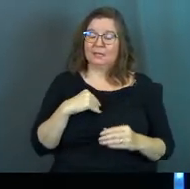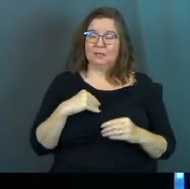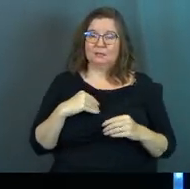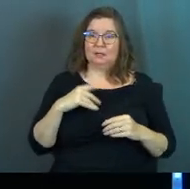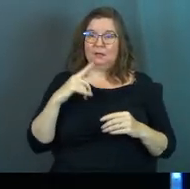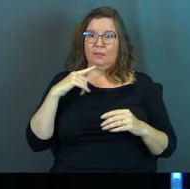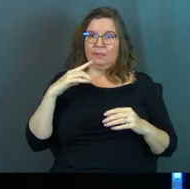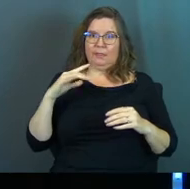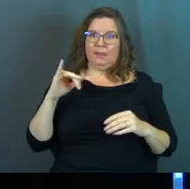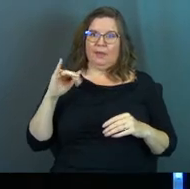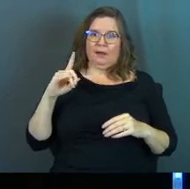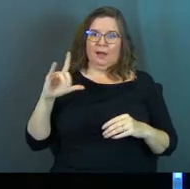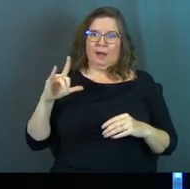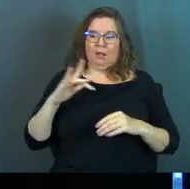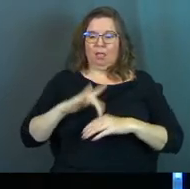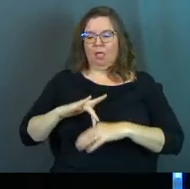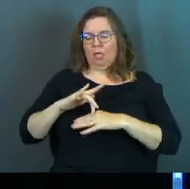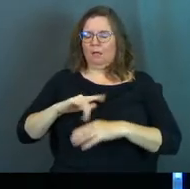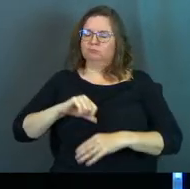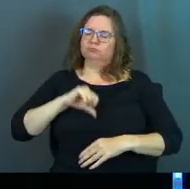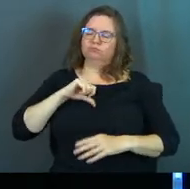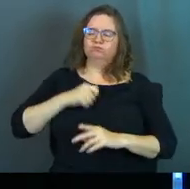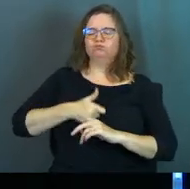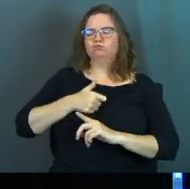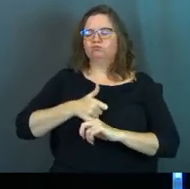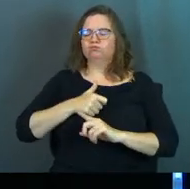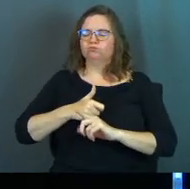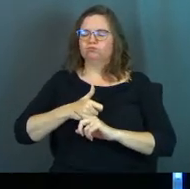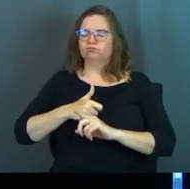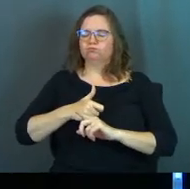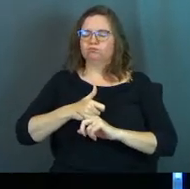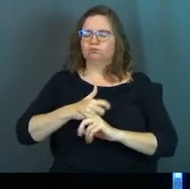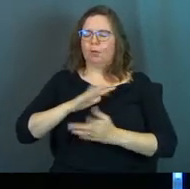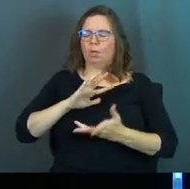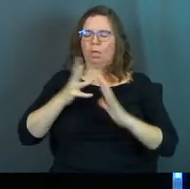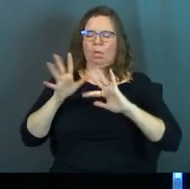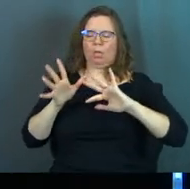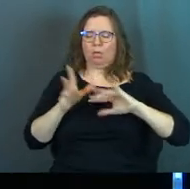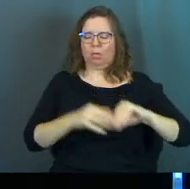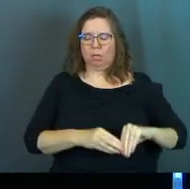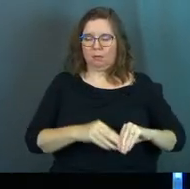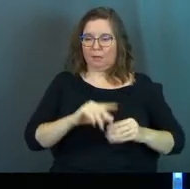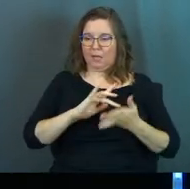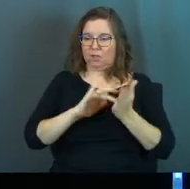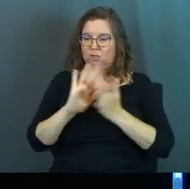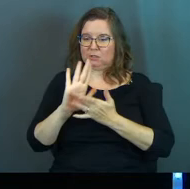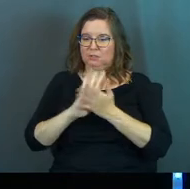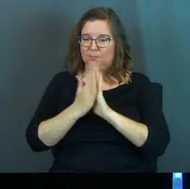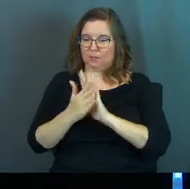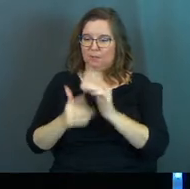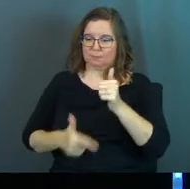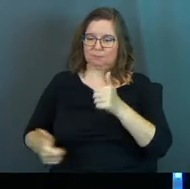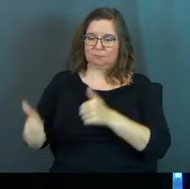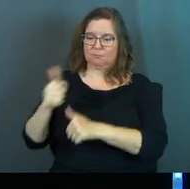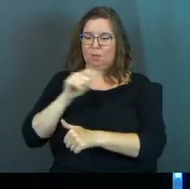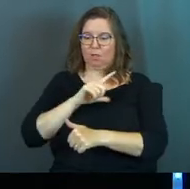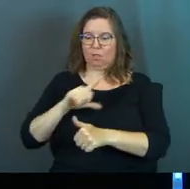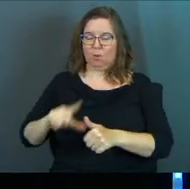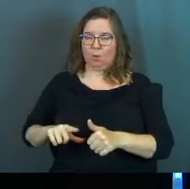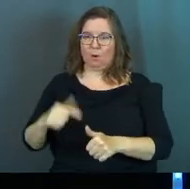shatter the idol that's in my life and maybe Jesus starts to become Lord a little bit more and me a little bit less.